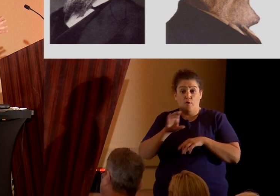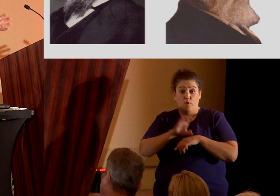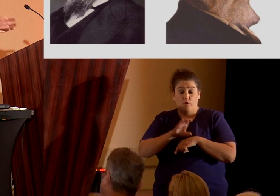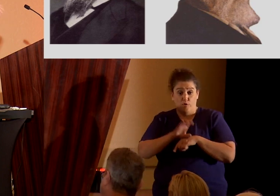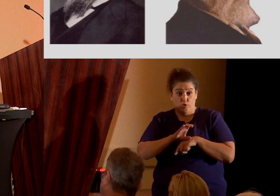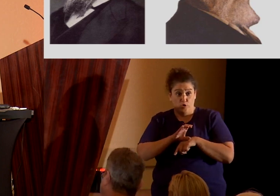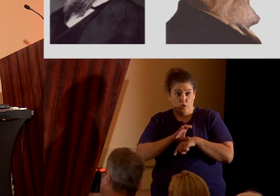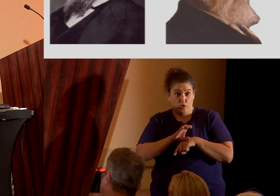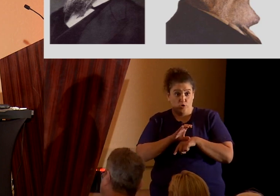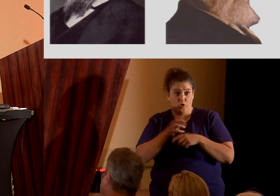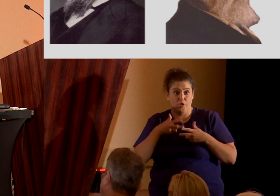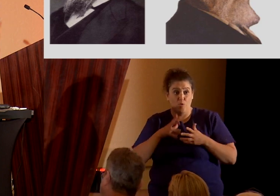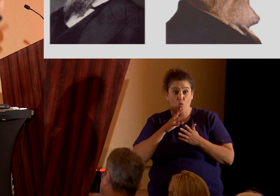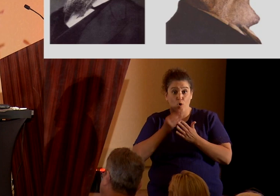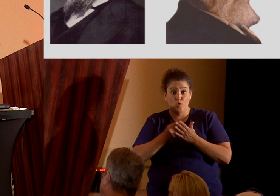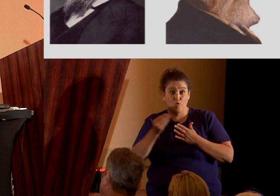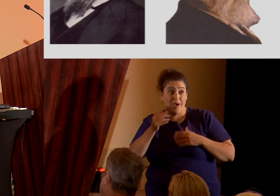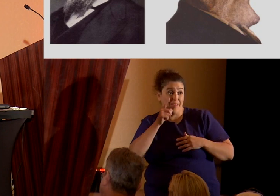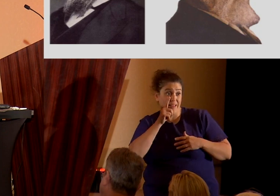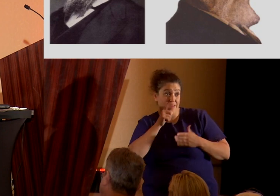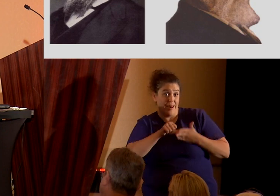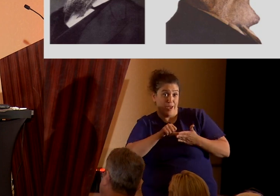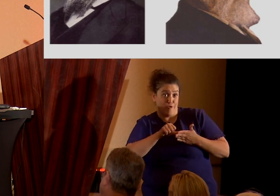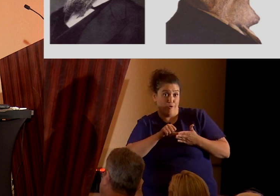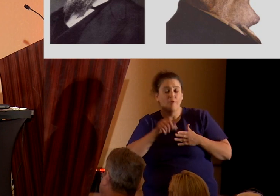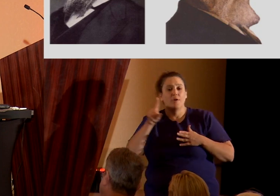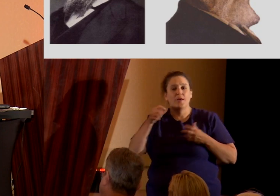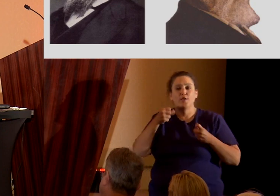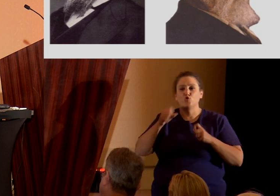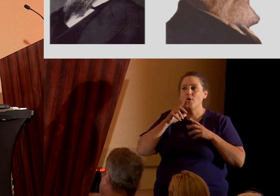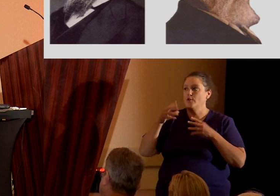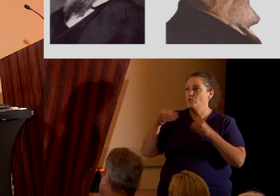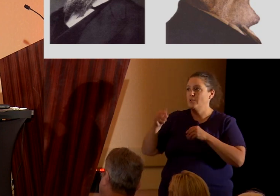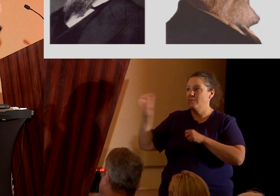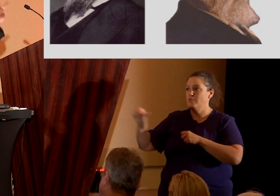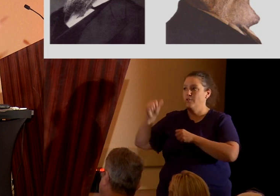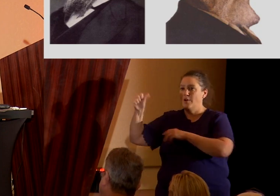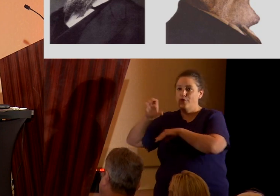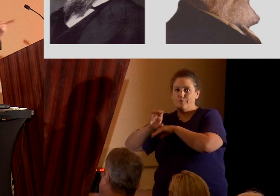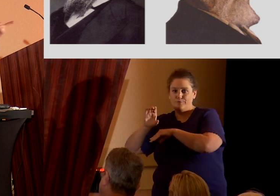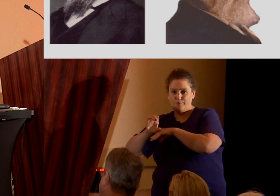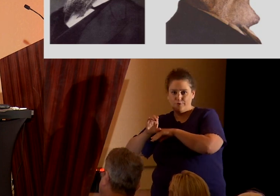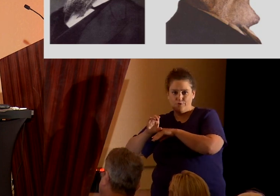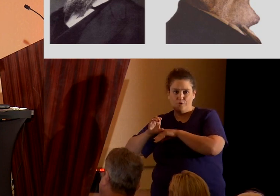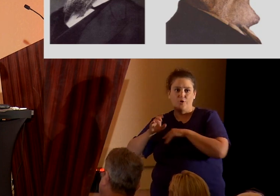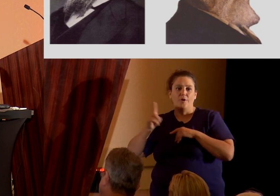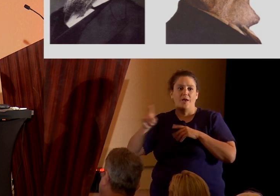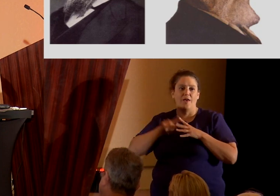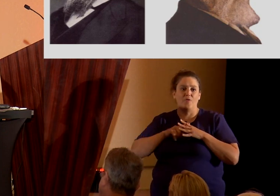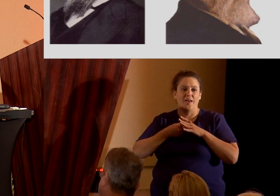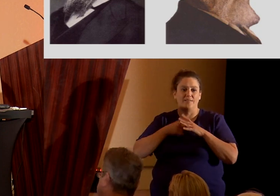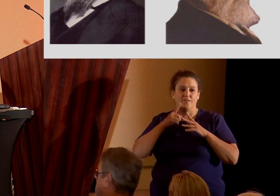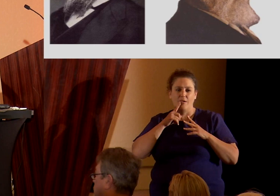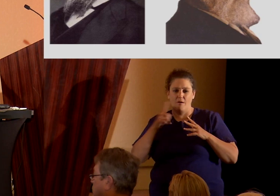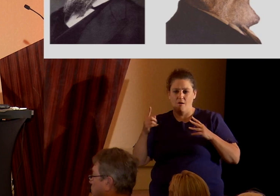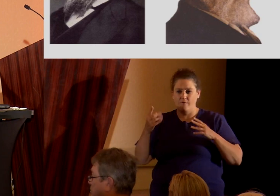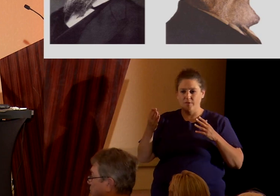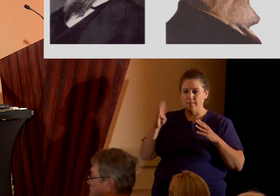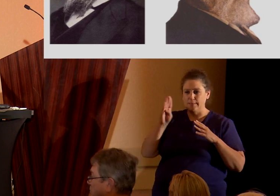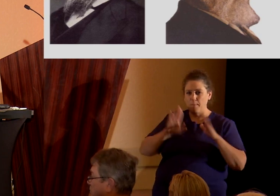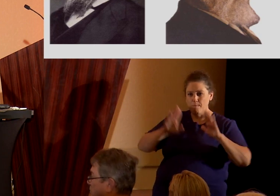balked at buying this letter, he turned around and tried to sell it to them. Well, that set off this bidding war behind the scenes.